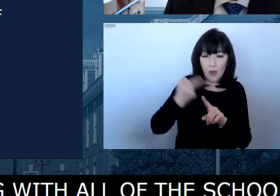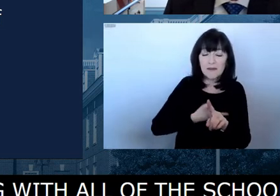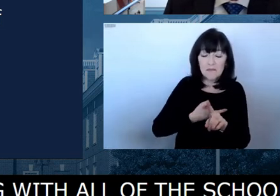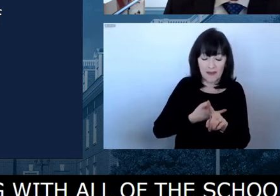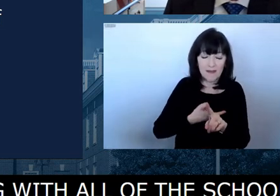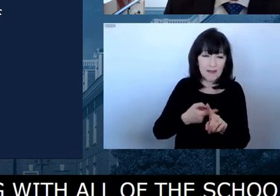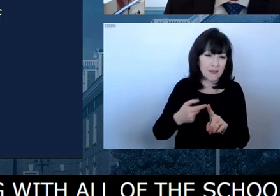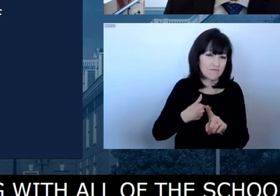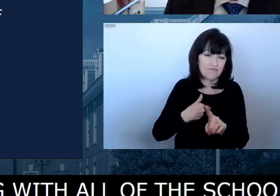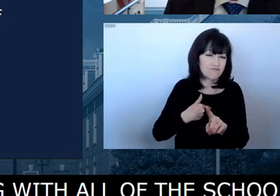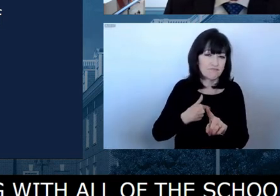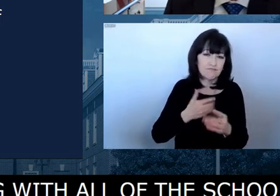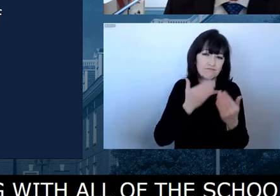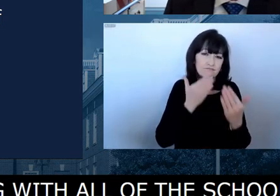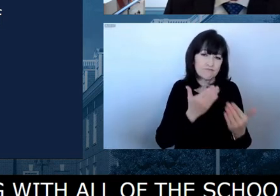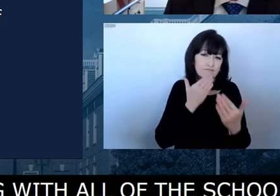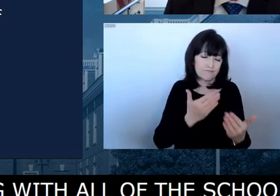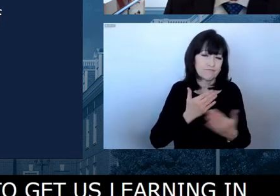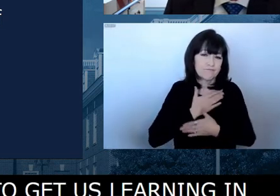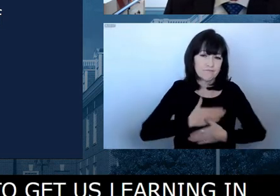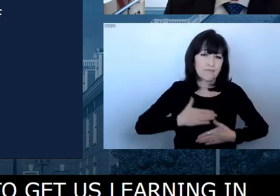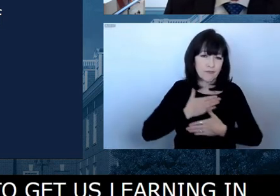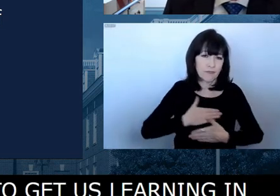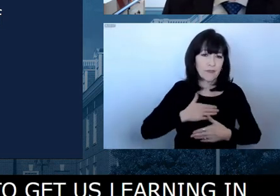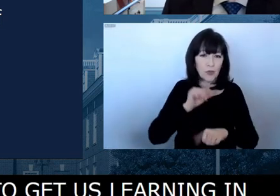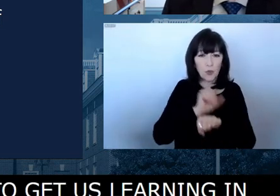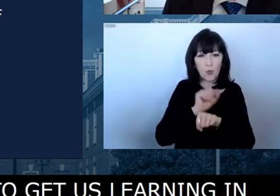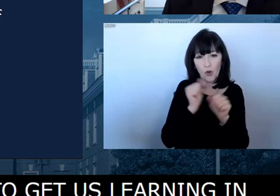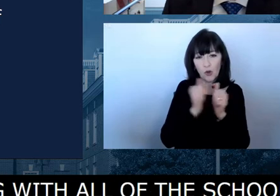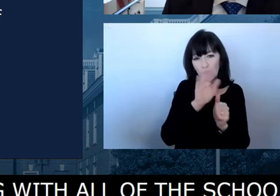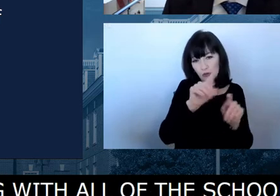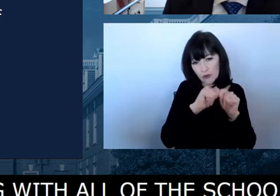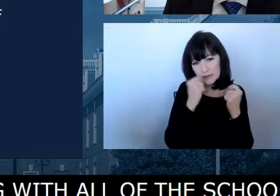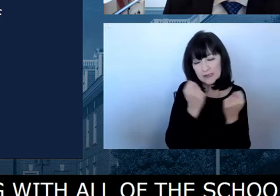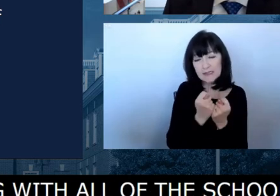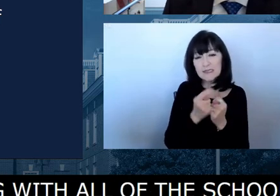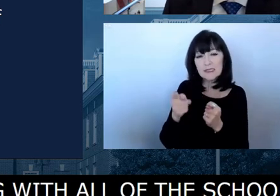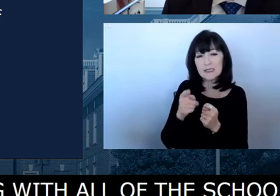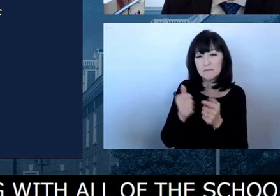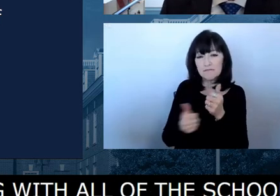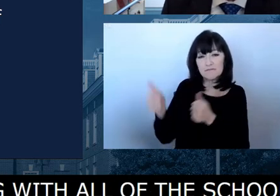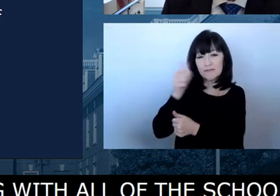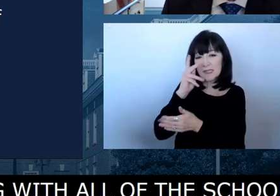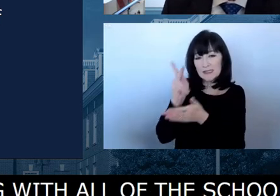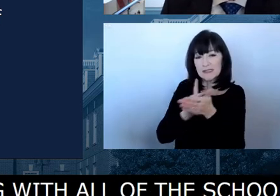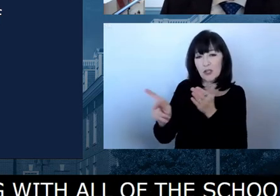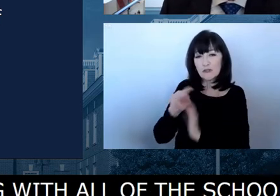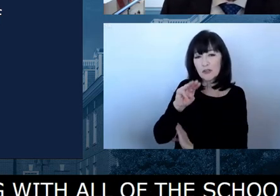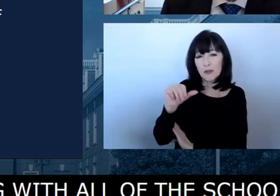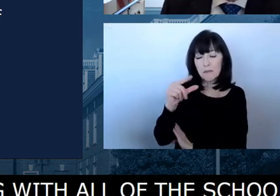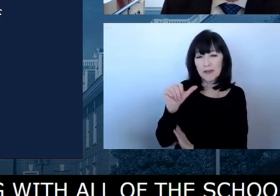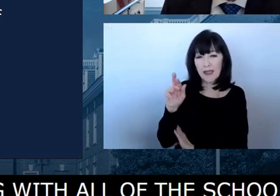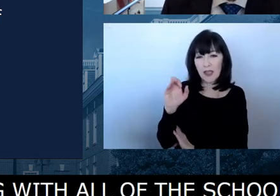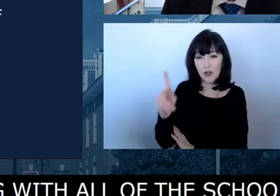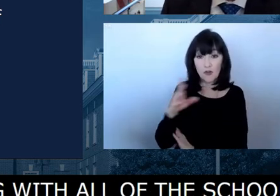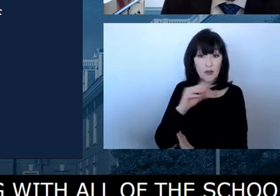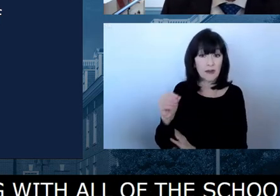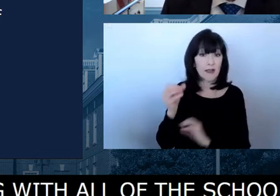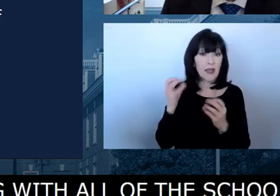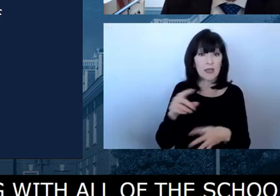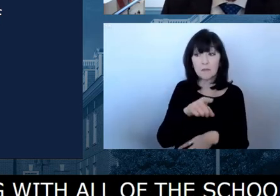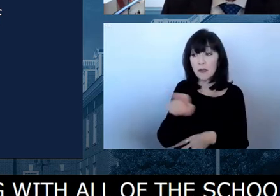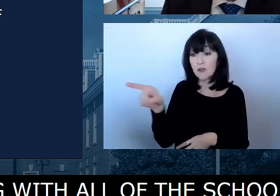working with your team, secretary McGarrick and many others, um, from DPH,